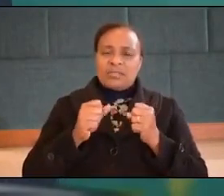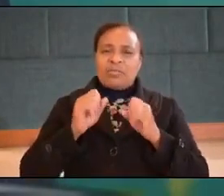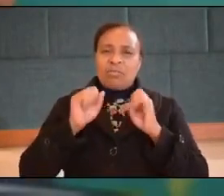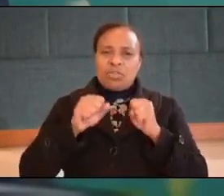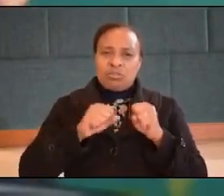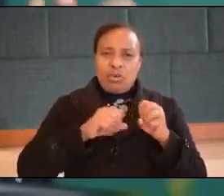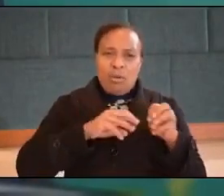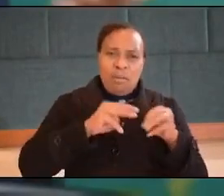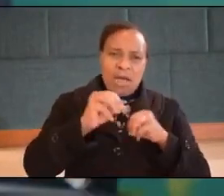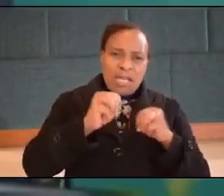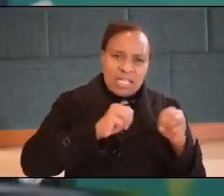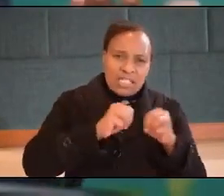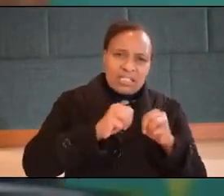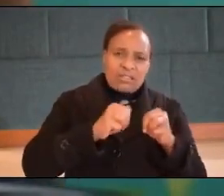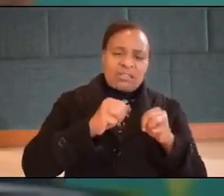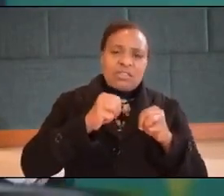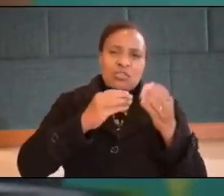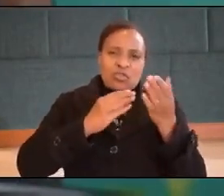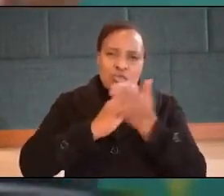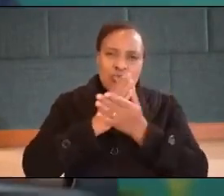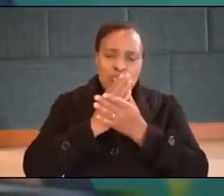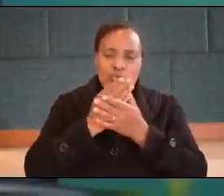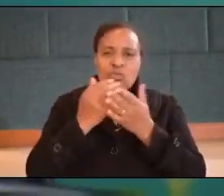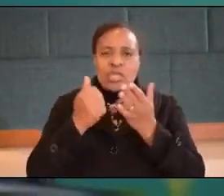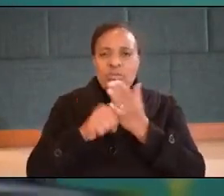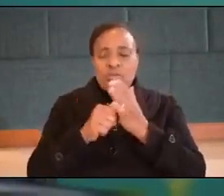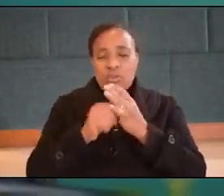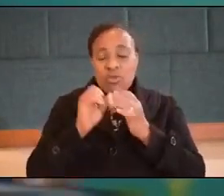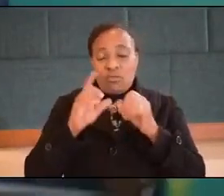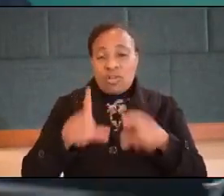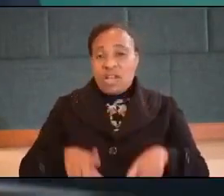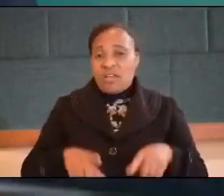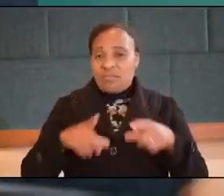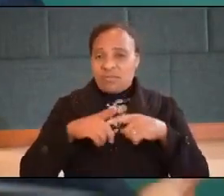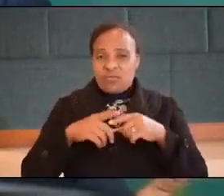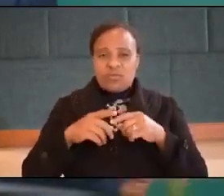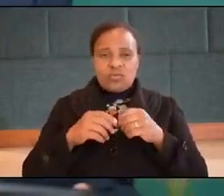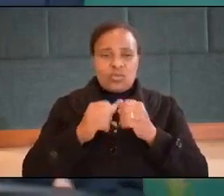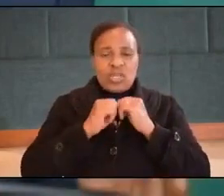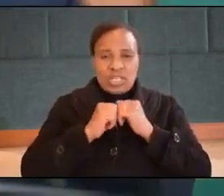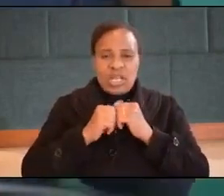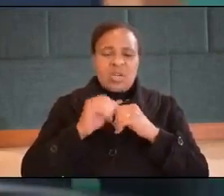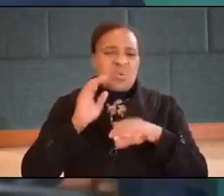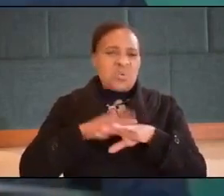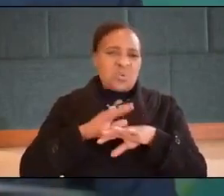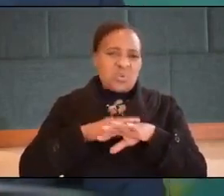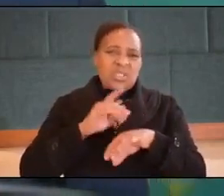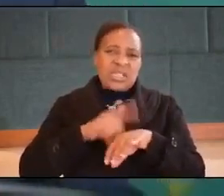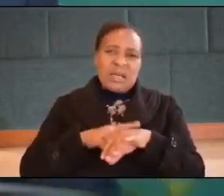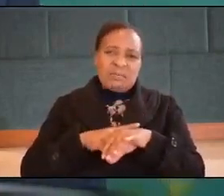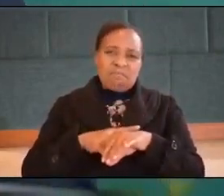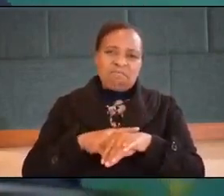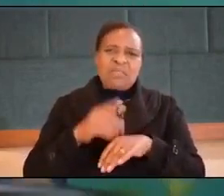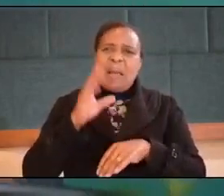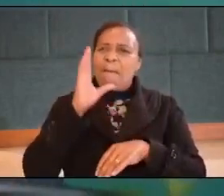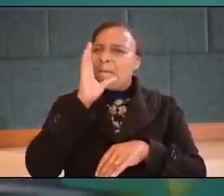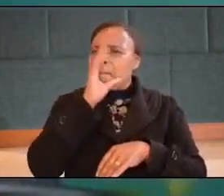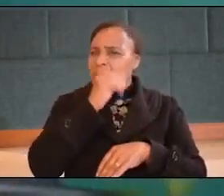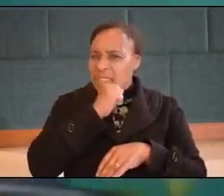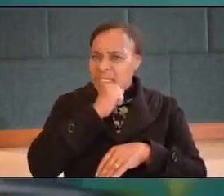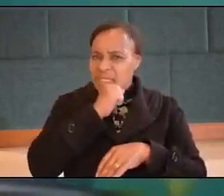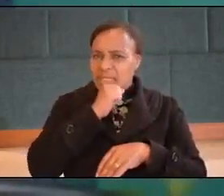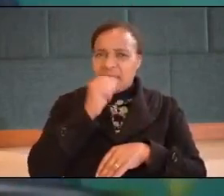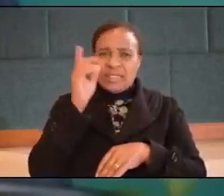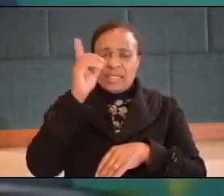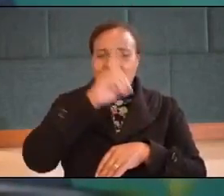to manage and navigate through the issues of life together there were good times i miss those days there was